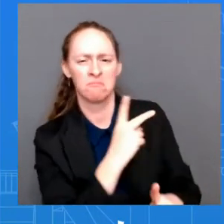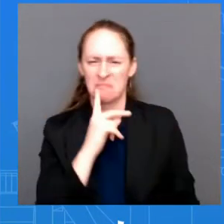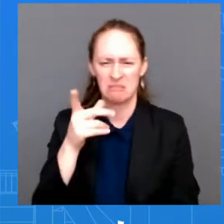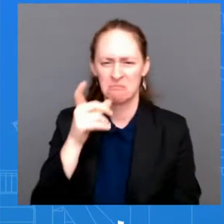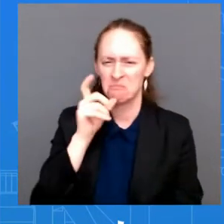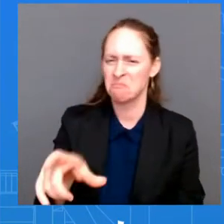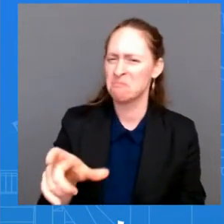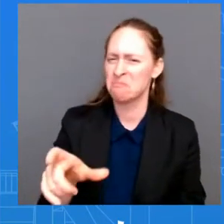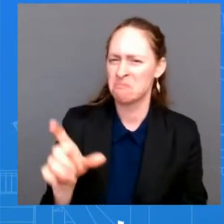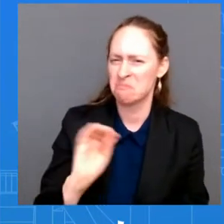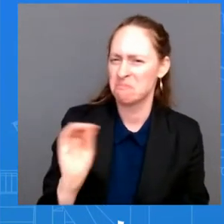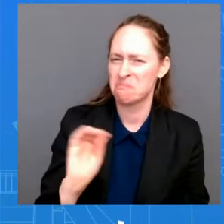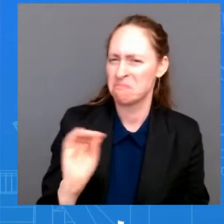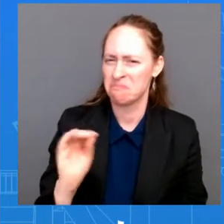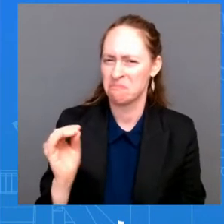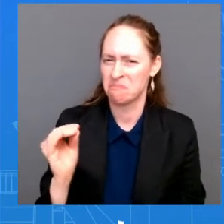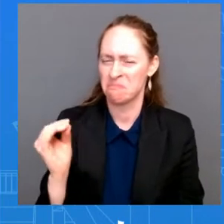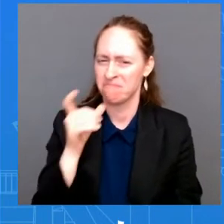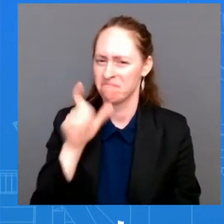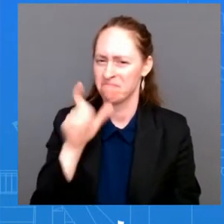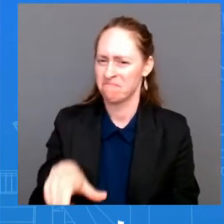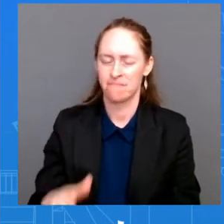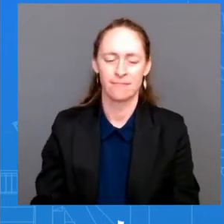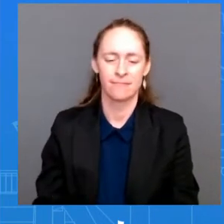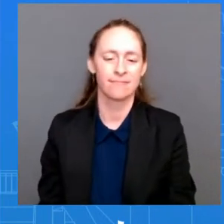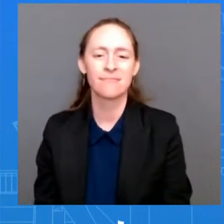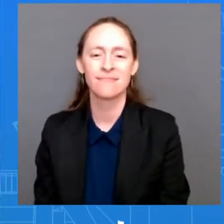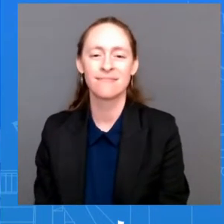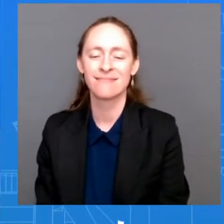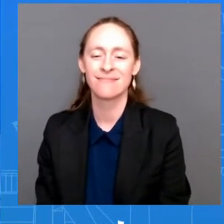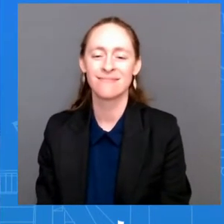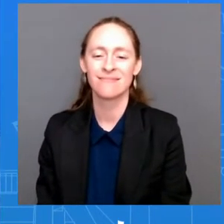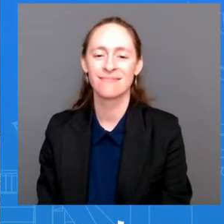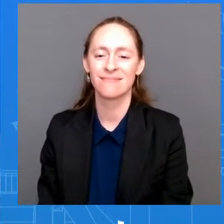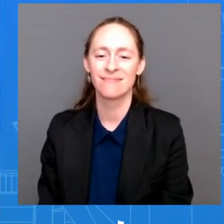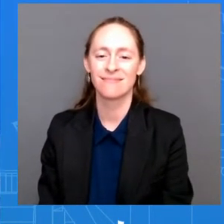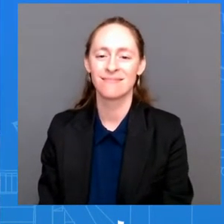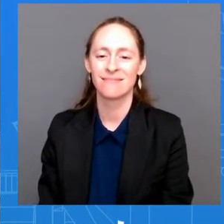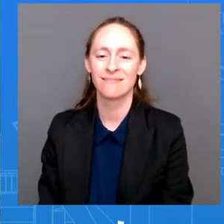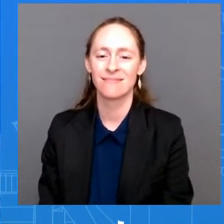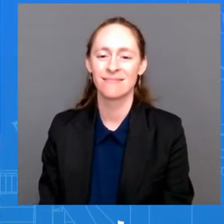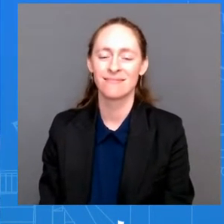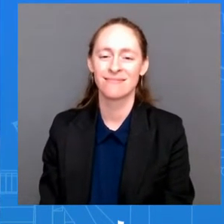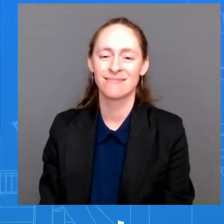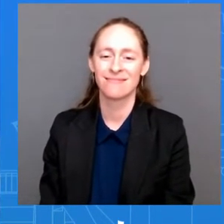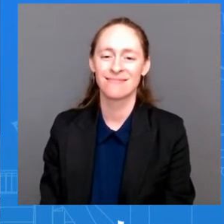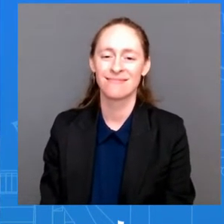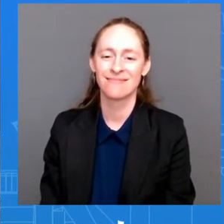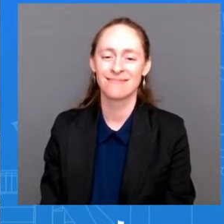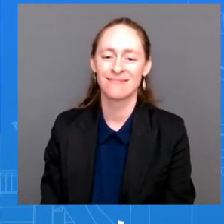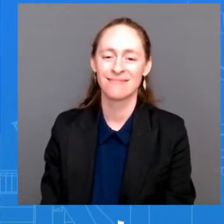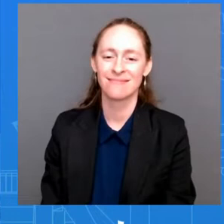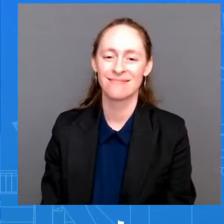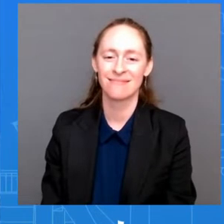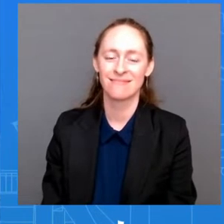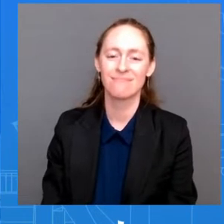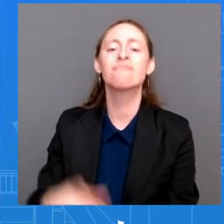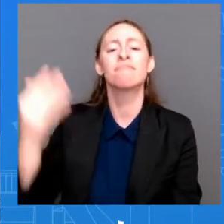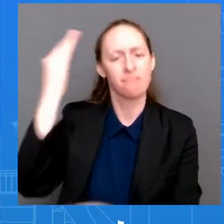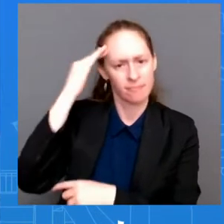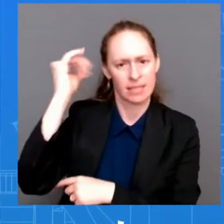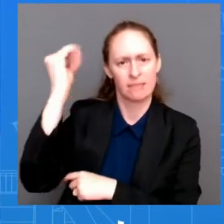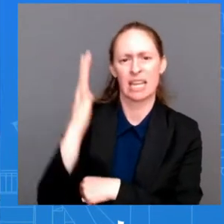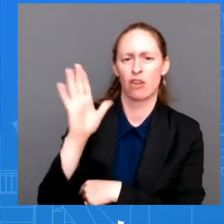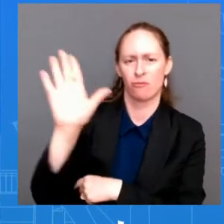The The Pressriker. Hi, John. You keep saying that the Speaker has a right to make her own decision. And another Speaker visited